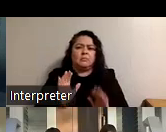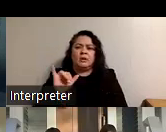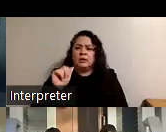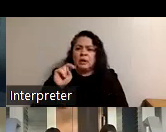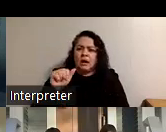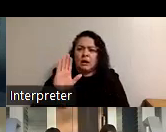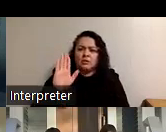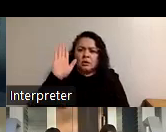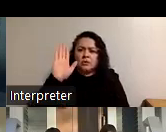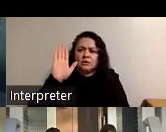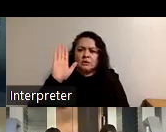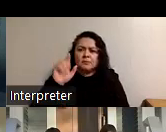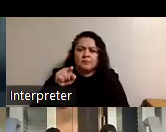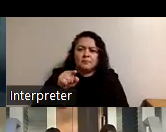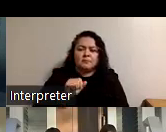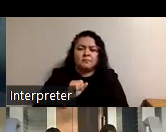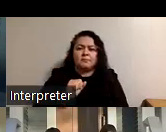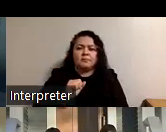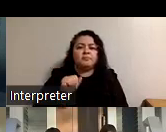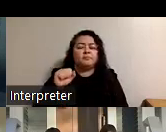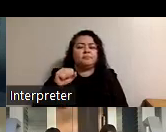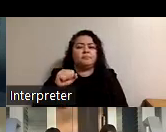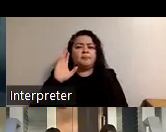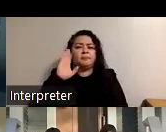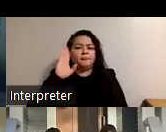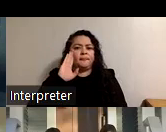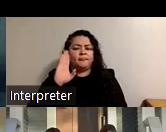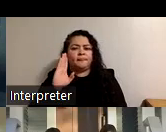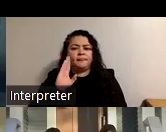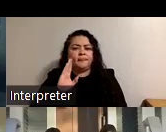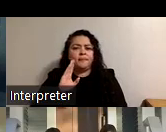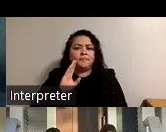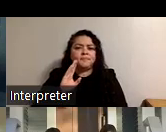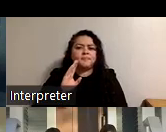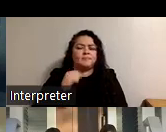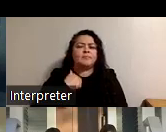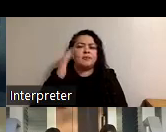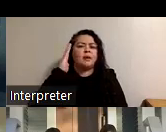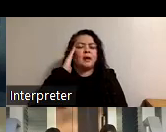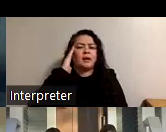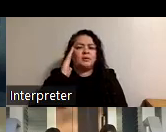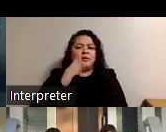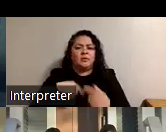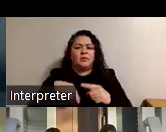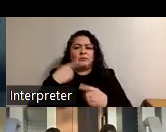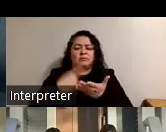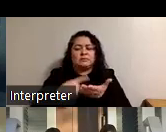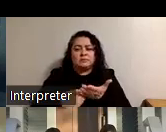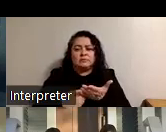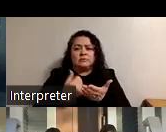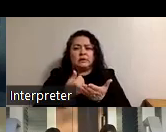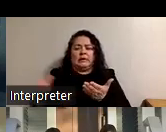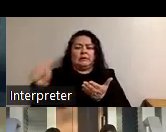you had your hand up yeah hi so i uh i know that when we talk about anything negative